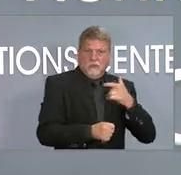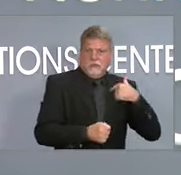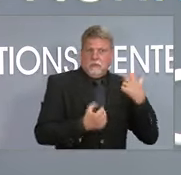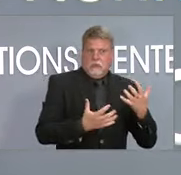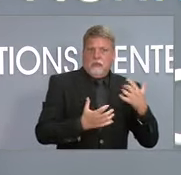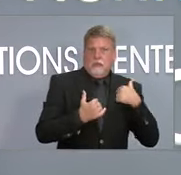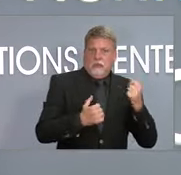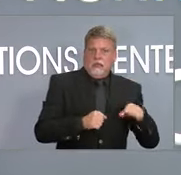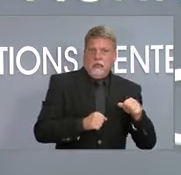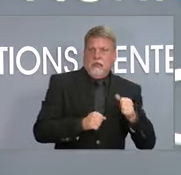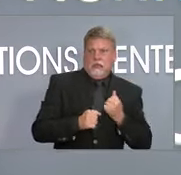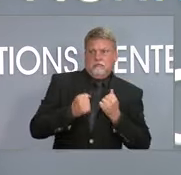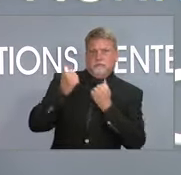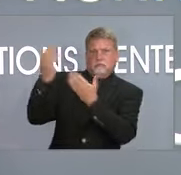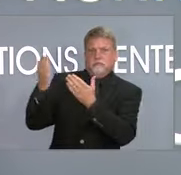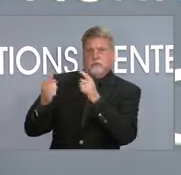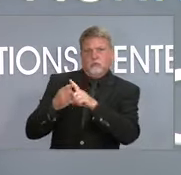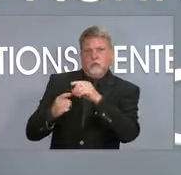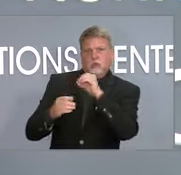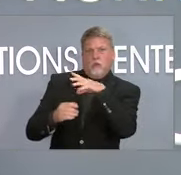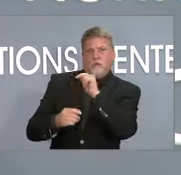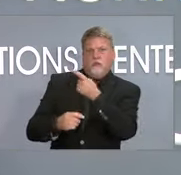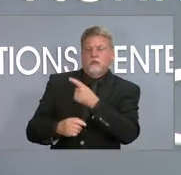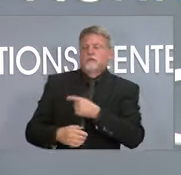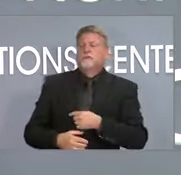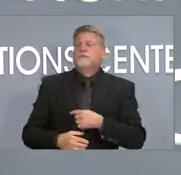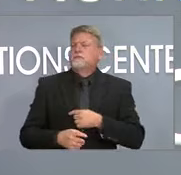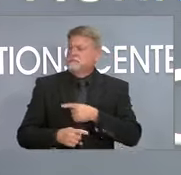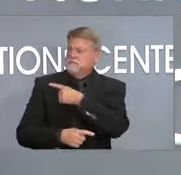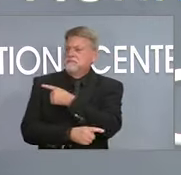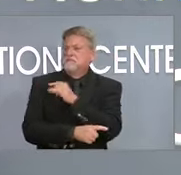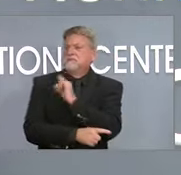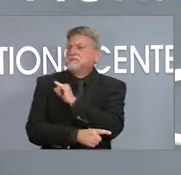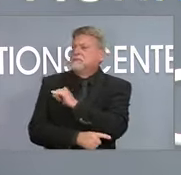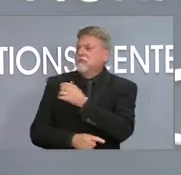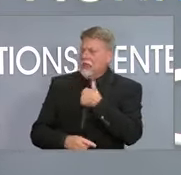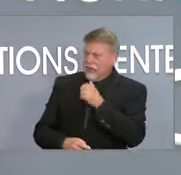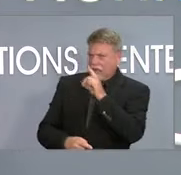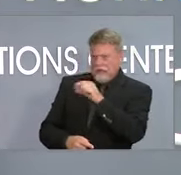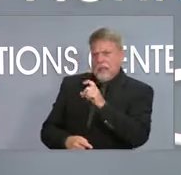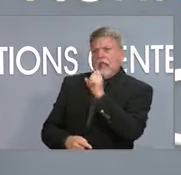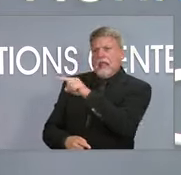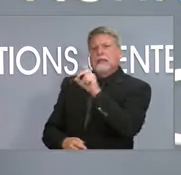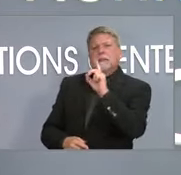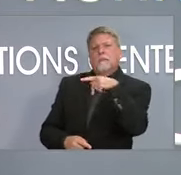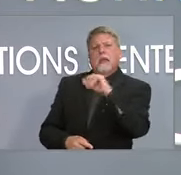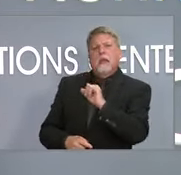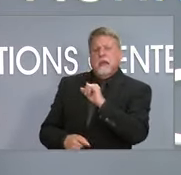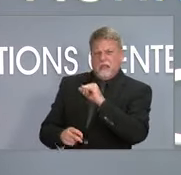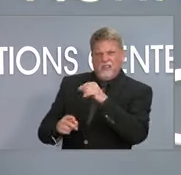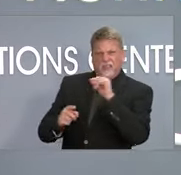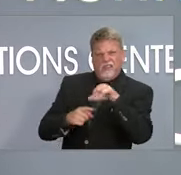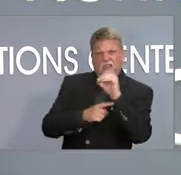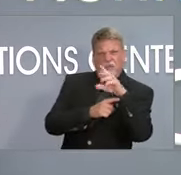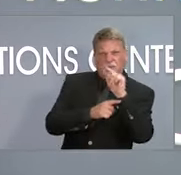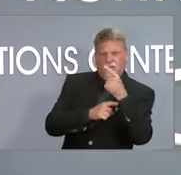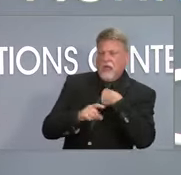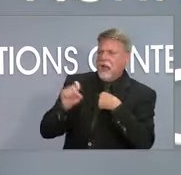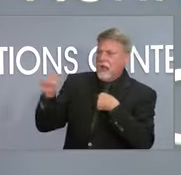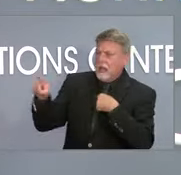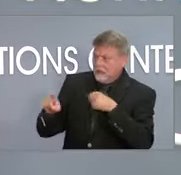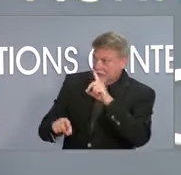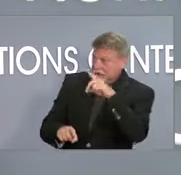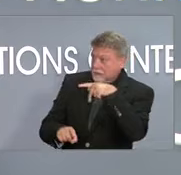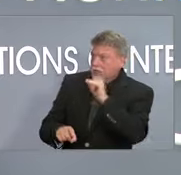This is a week ago, but I asked DPI about that October 1st deadline and they told me that there are several dozen places that